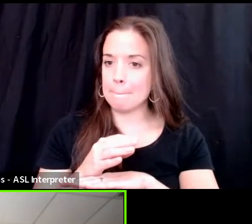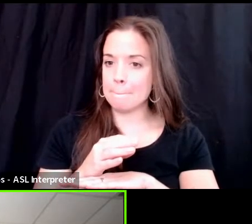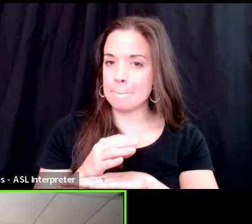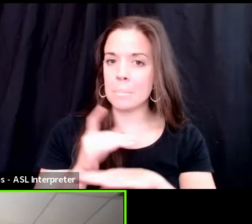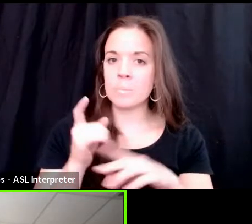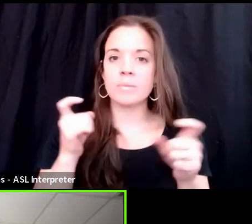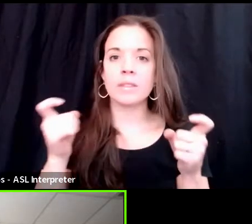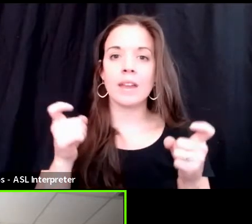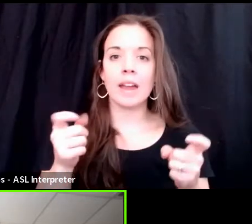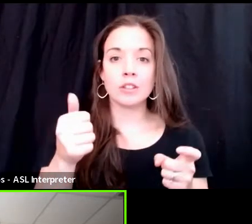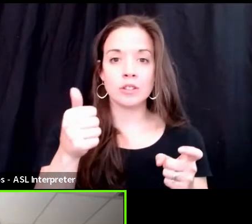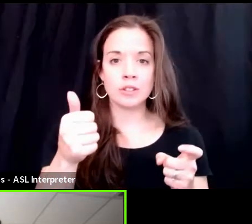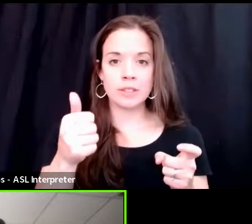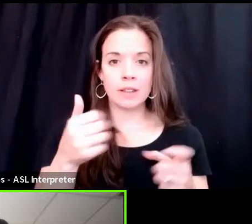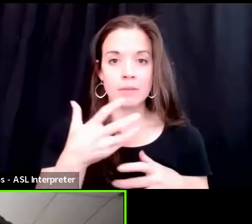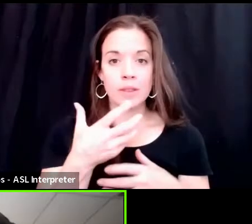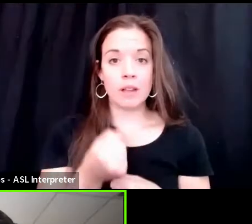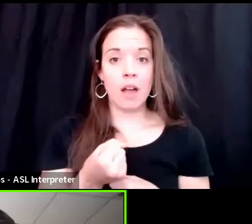yourself with confidence,